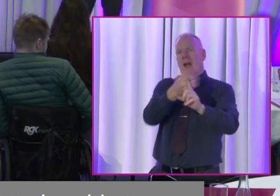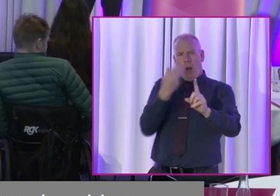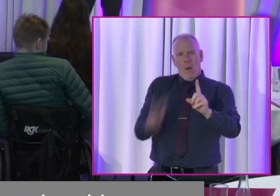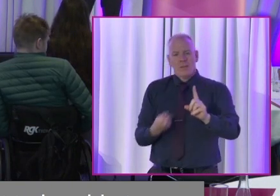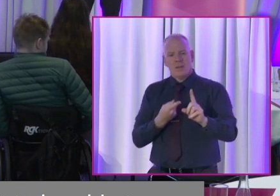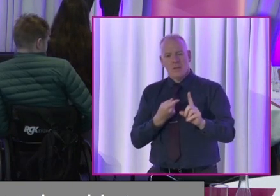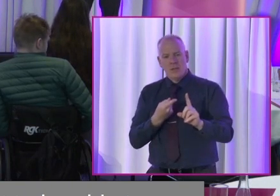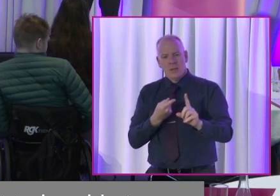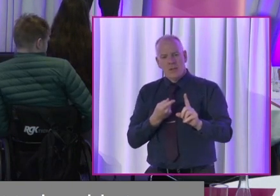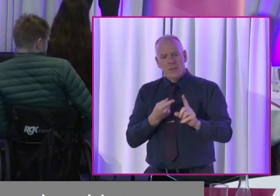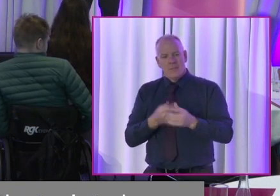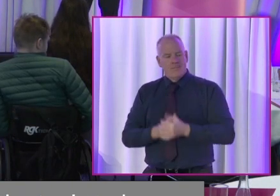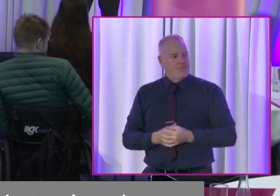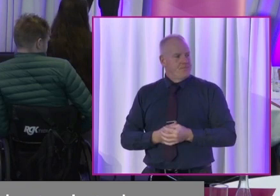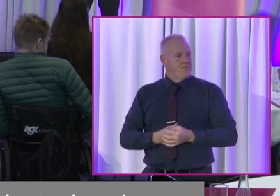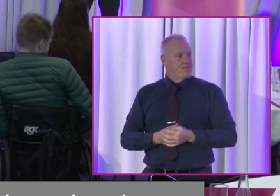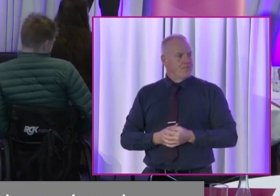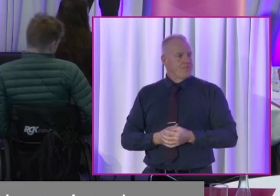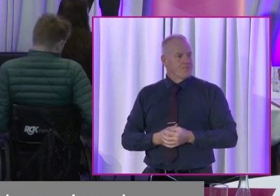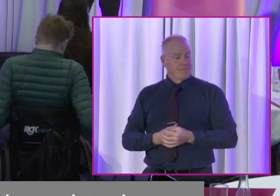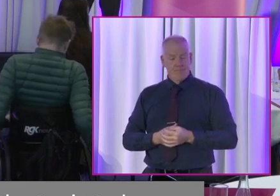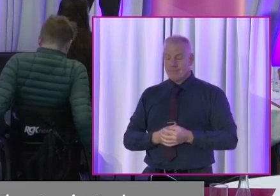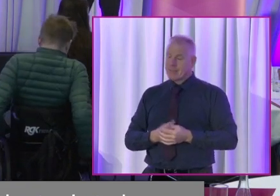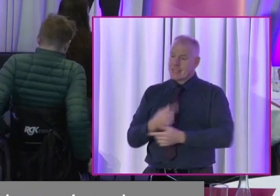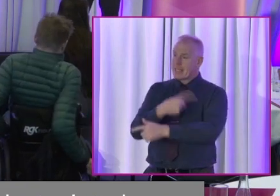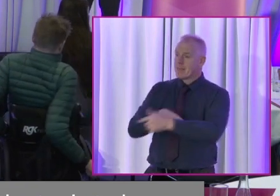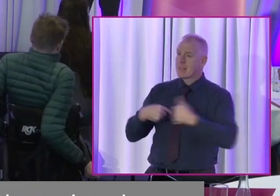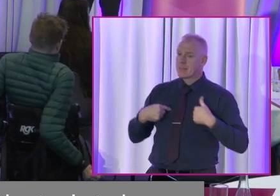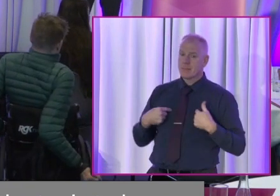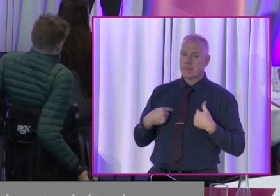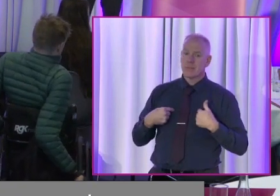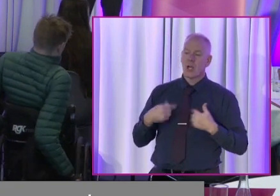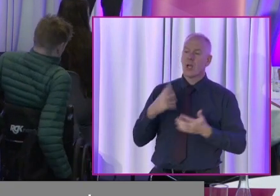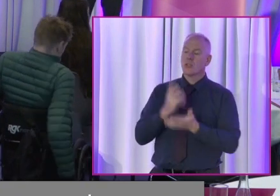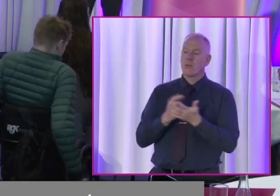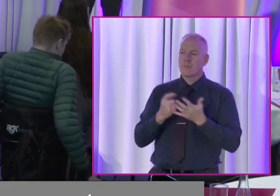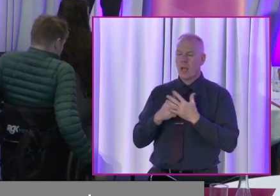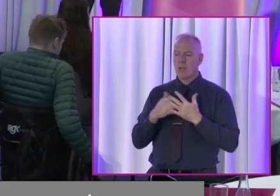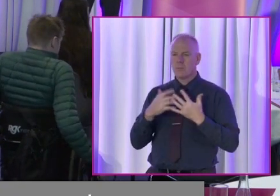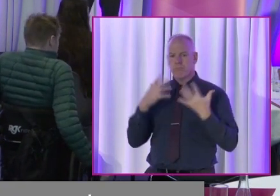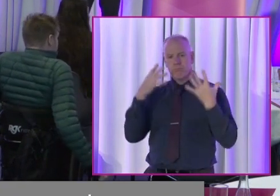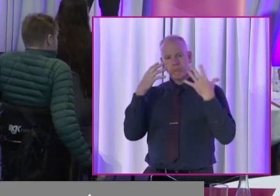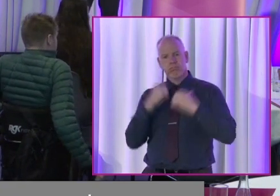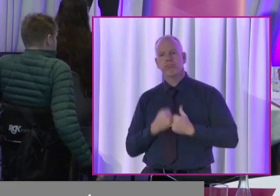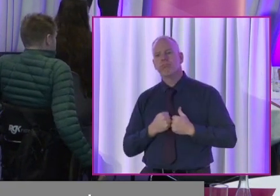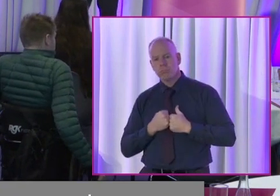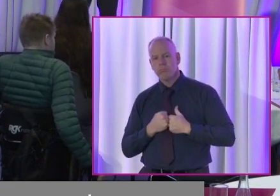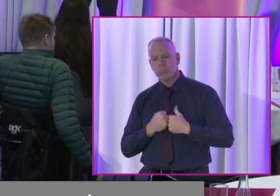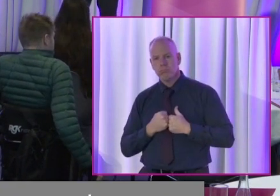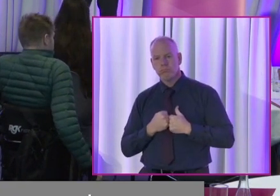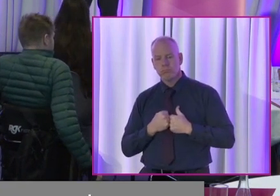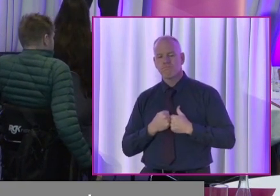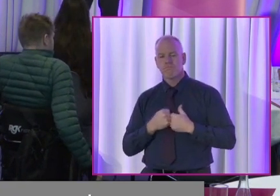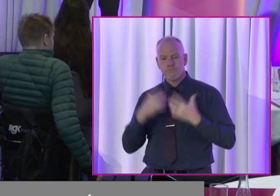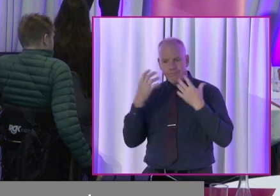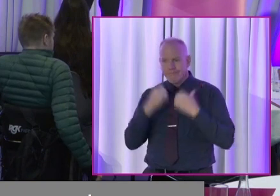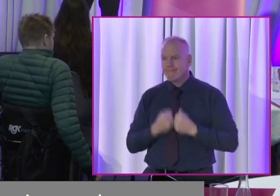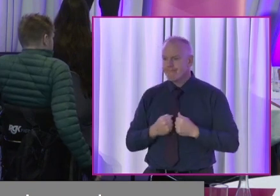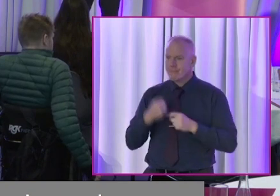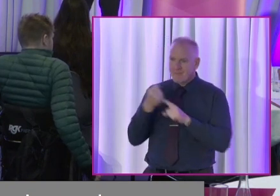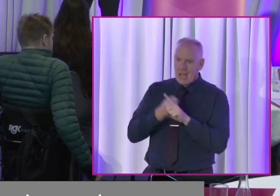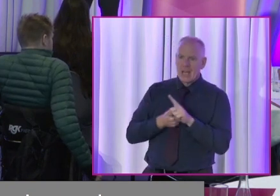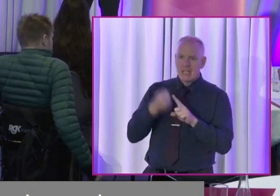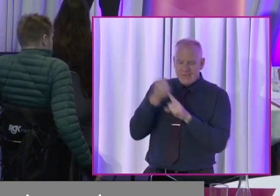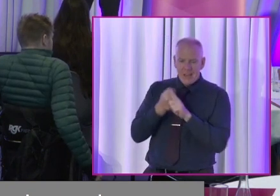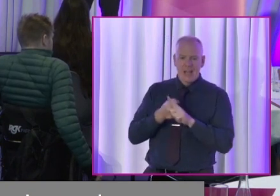Because, when you have a disability, sometimes you get really down when you have to fight all the time. You know? Mm-hmm.